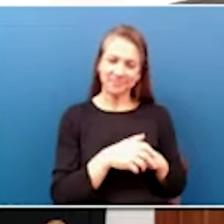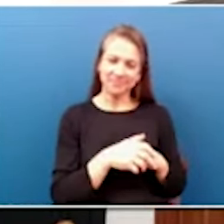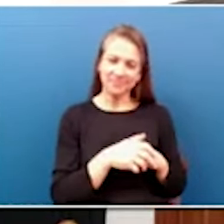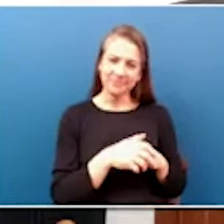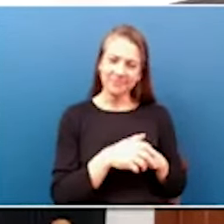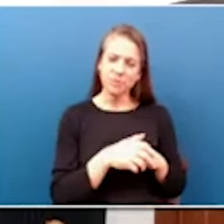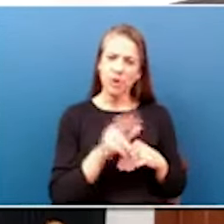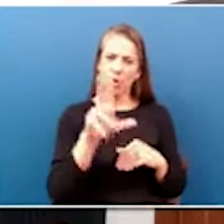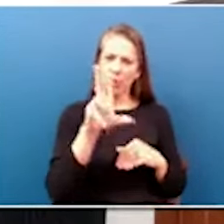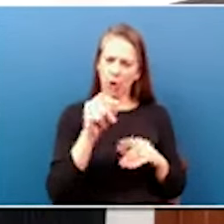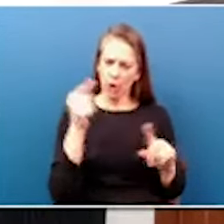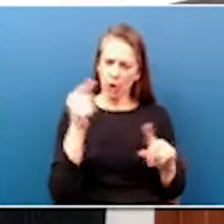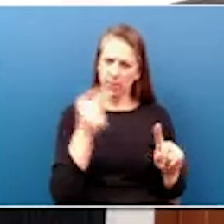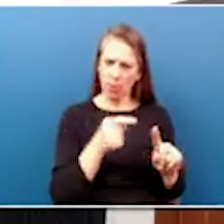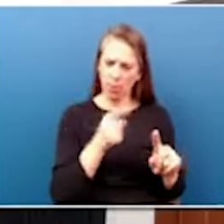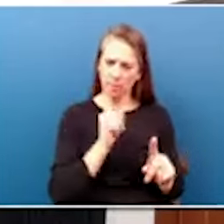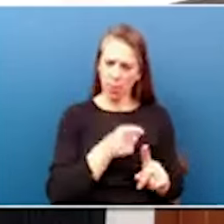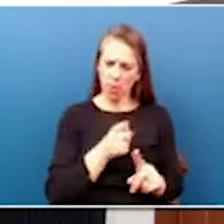points.